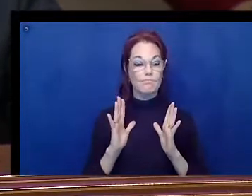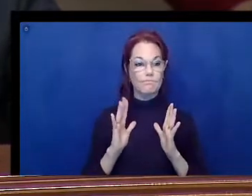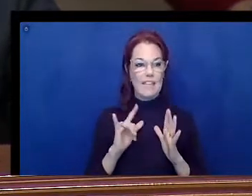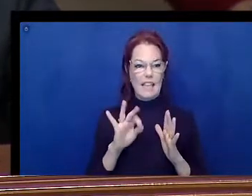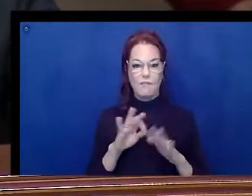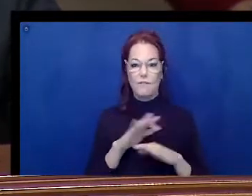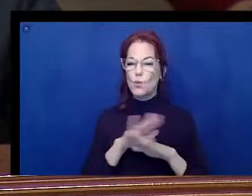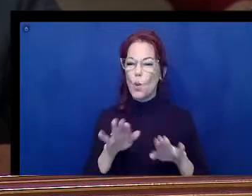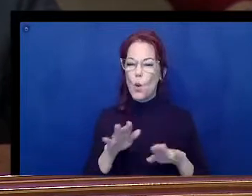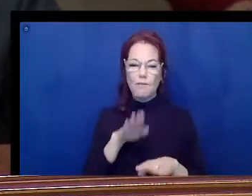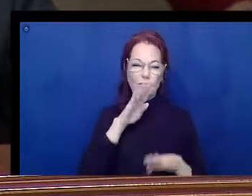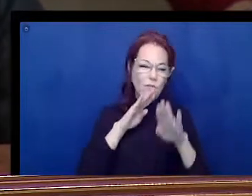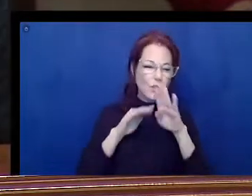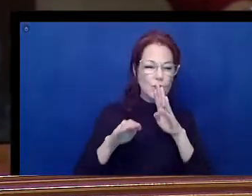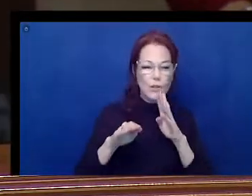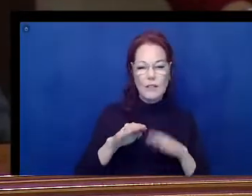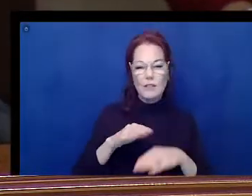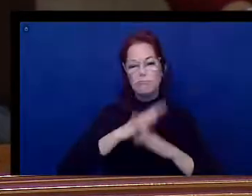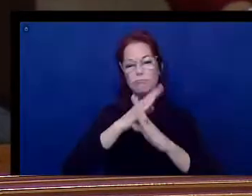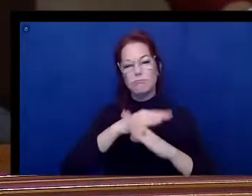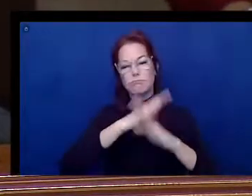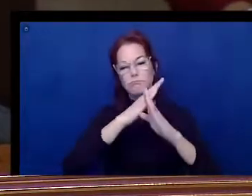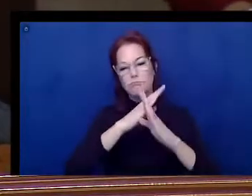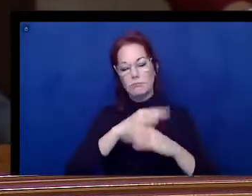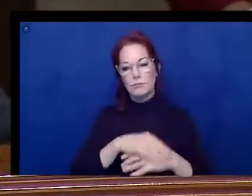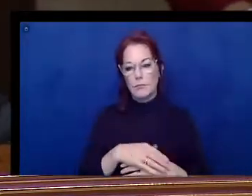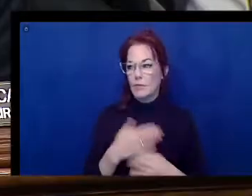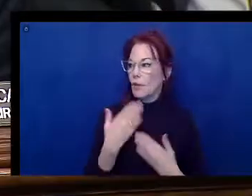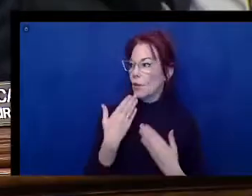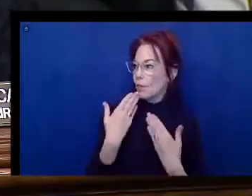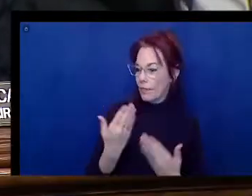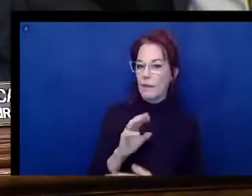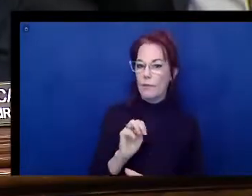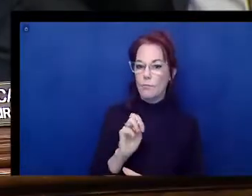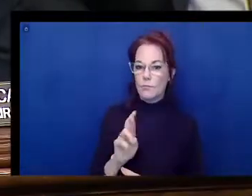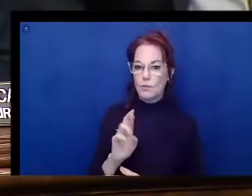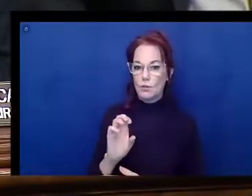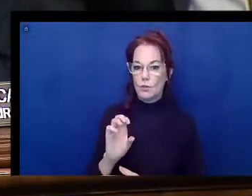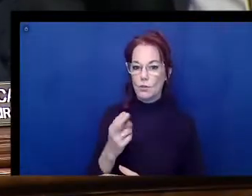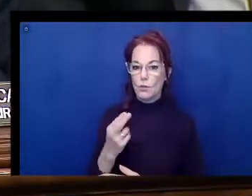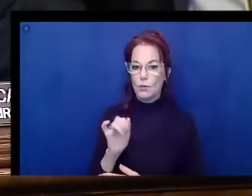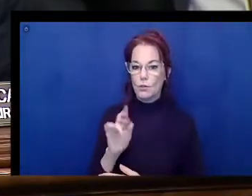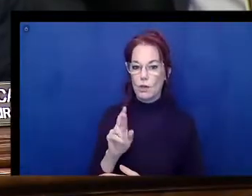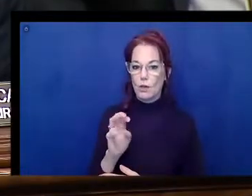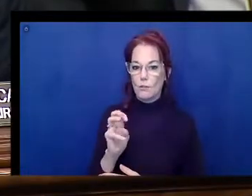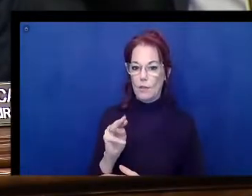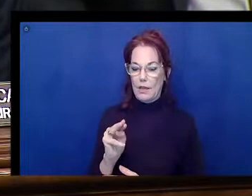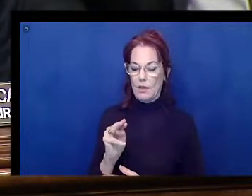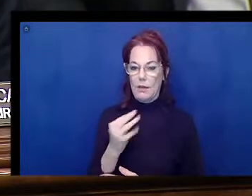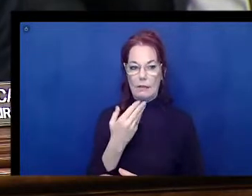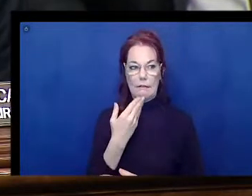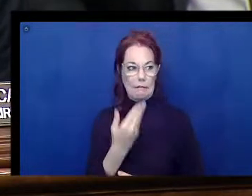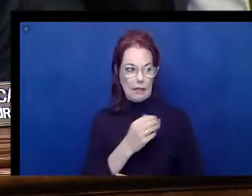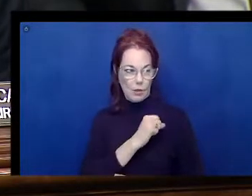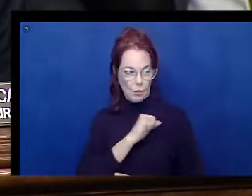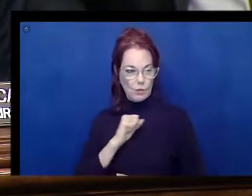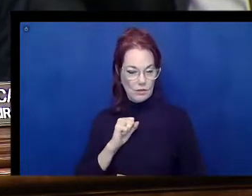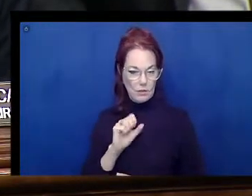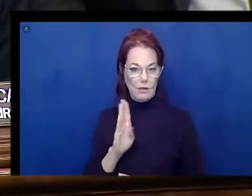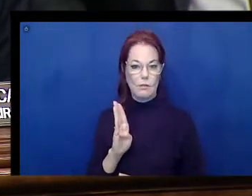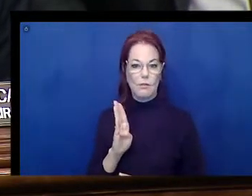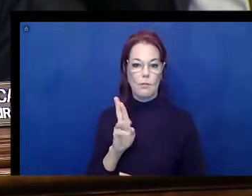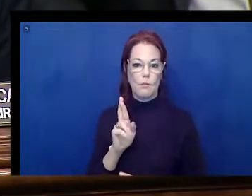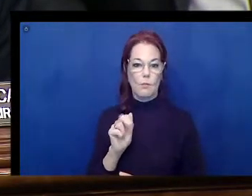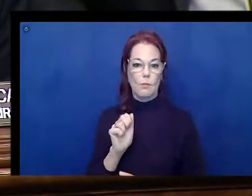keep that in mind. Thank you. Thank you, Mr. Chairman. Thank you, Senator Braun. I'll also turn back